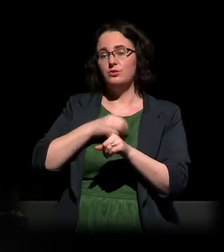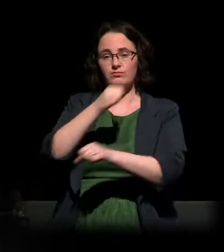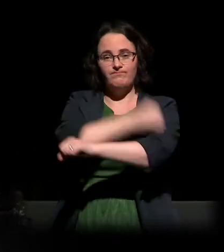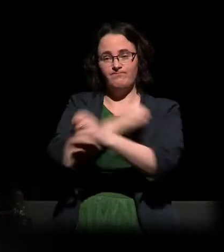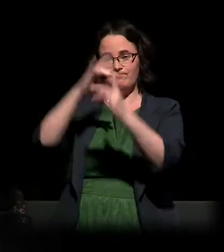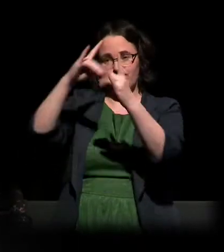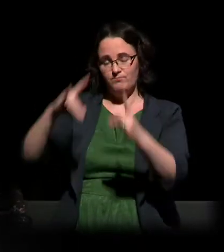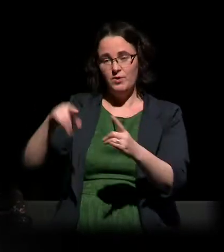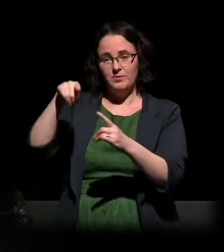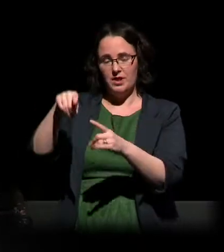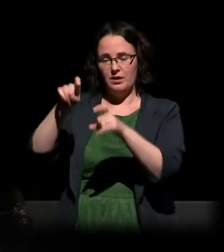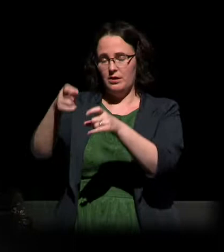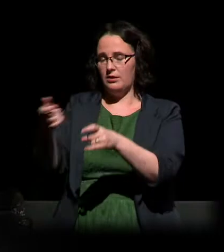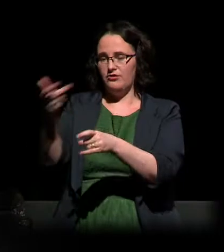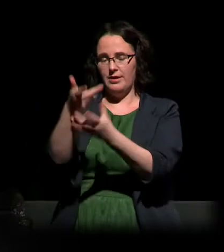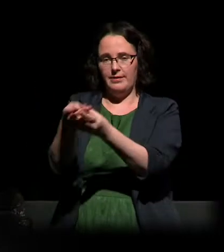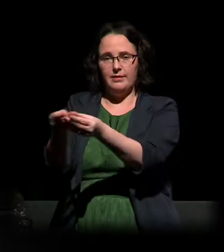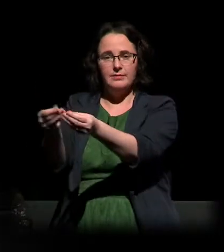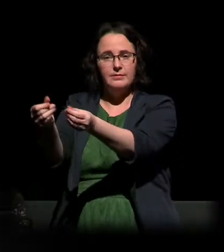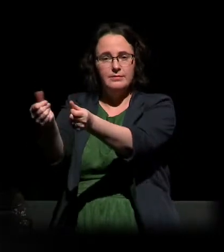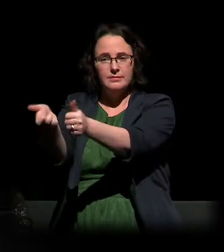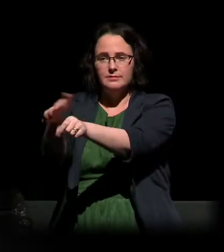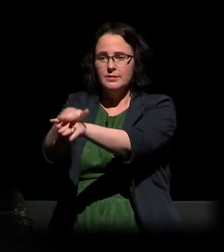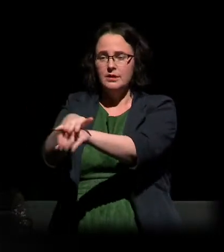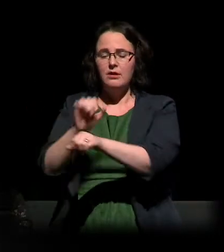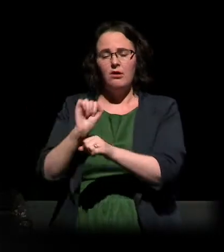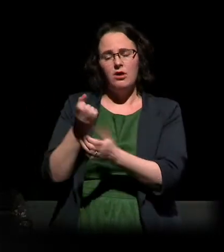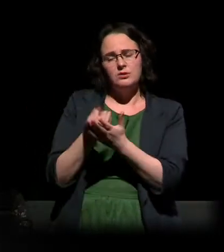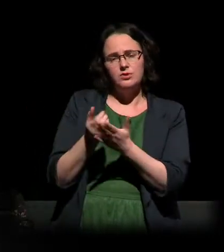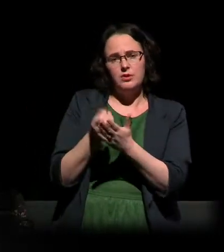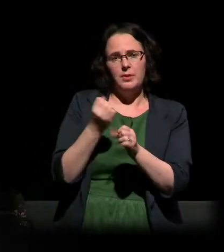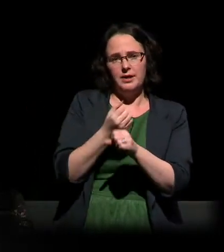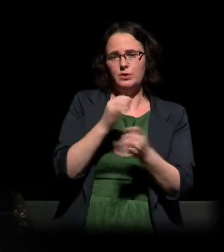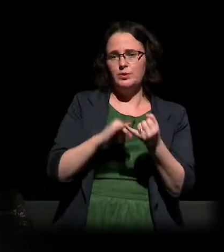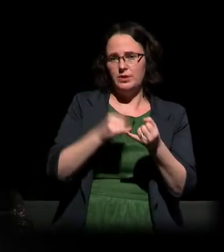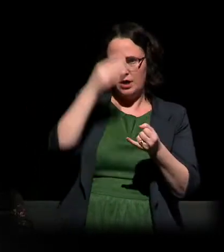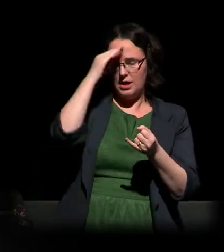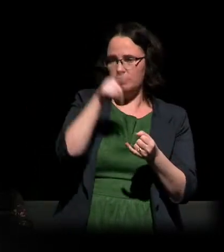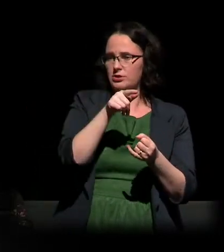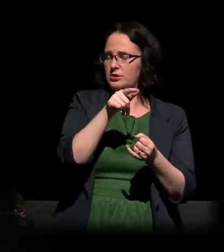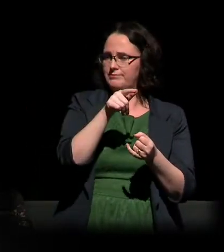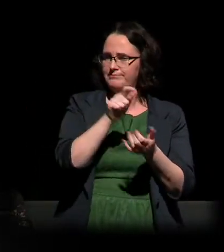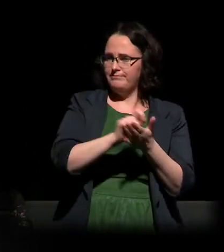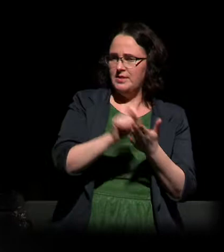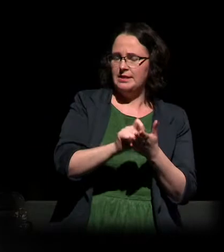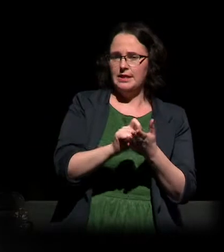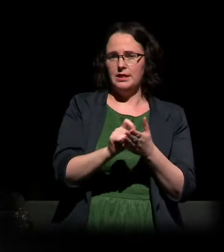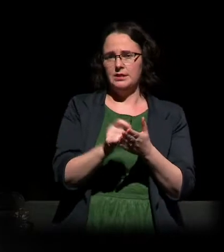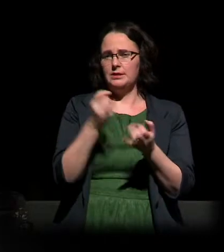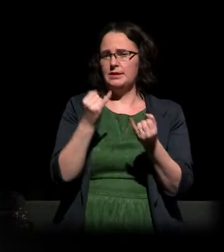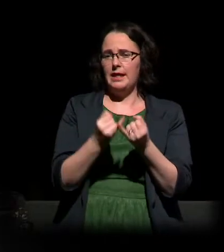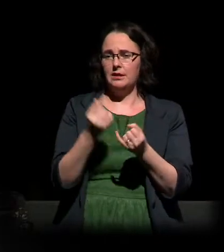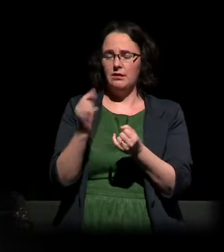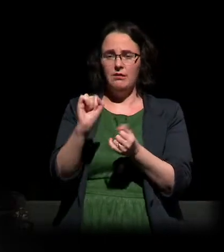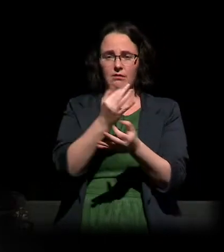Her story has been described by an Irish writer as a single tear in a veritable ocean of pain and suffering.